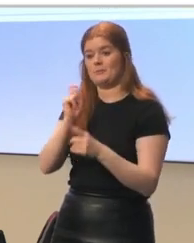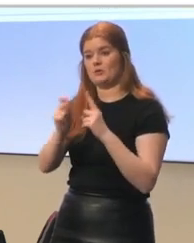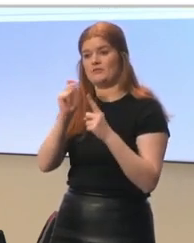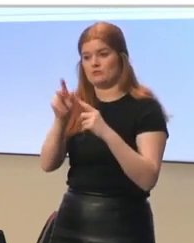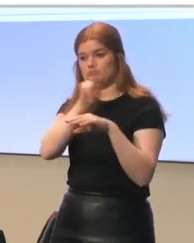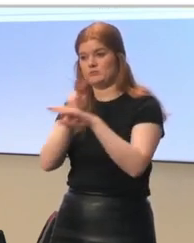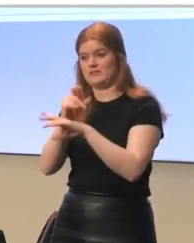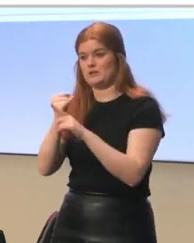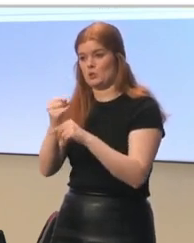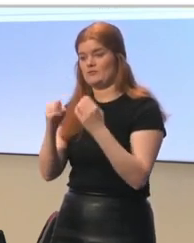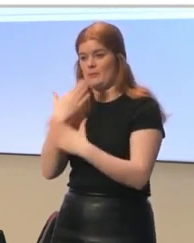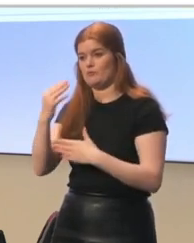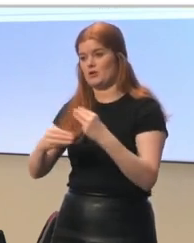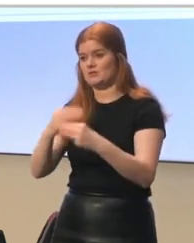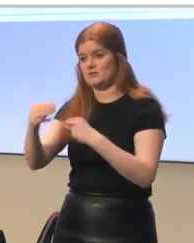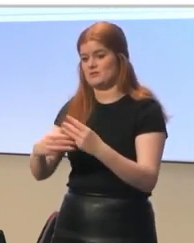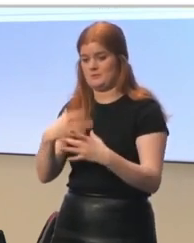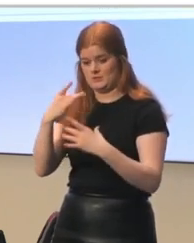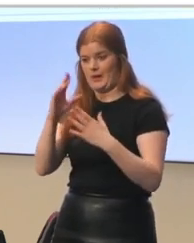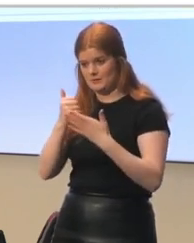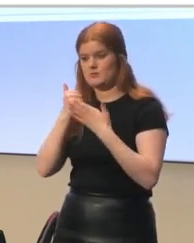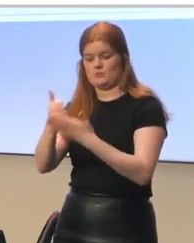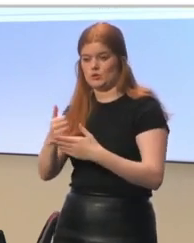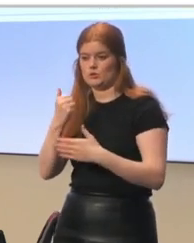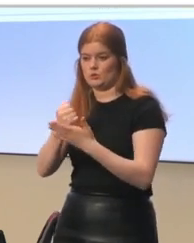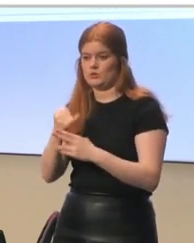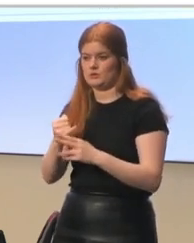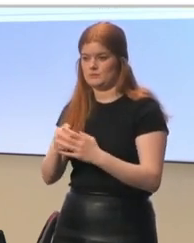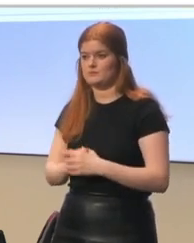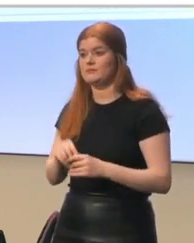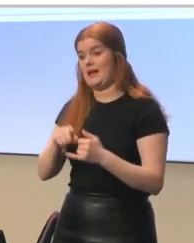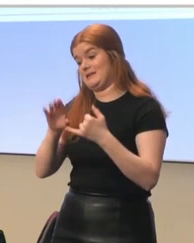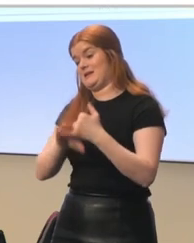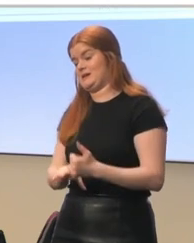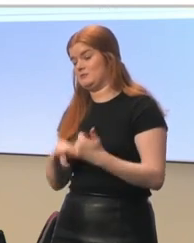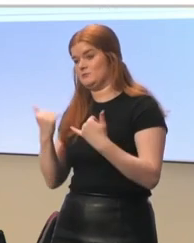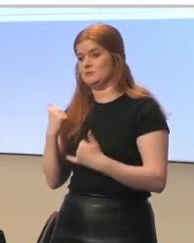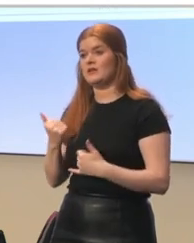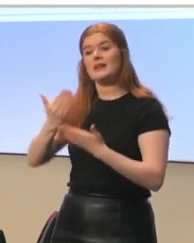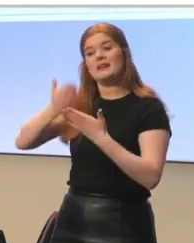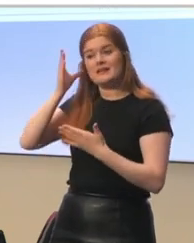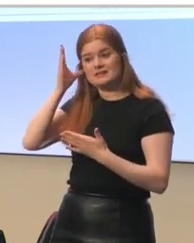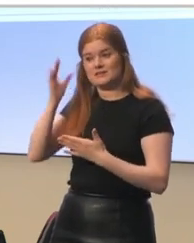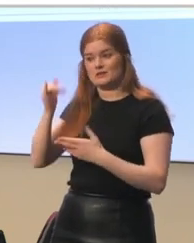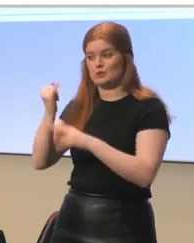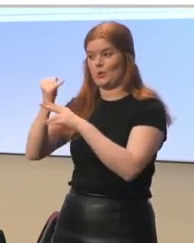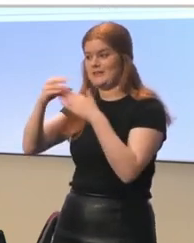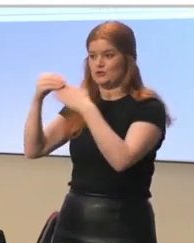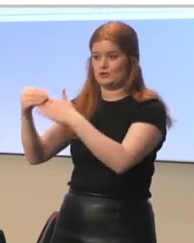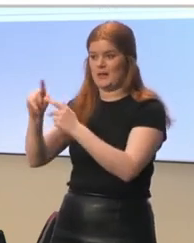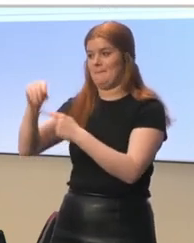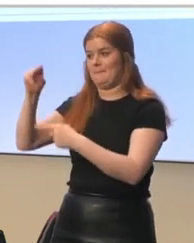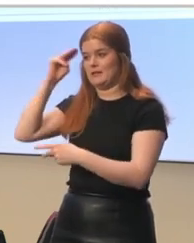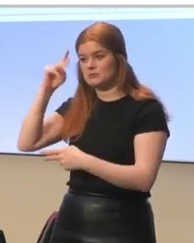school development processes to support the schools. And, last but not least, listening to school leaders' management